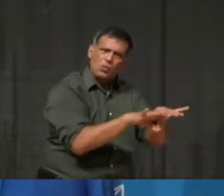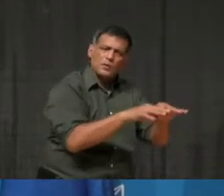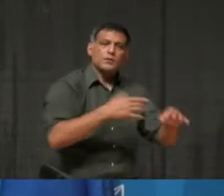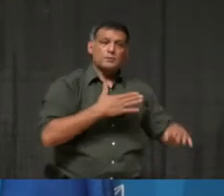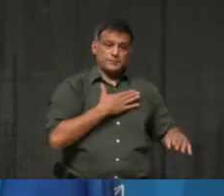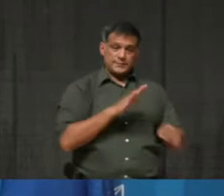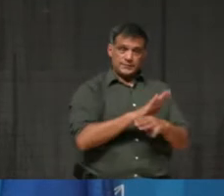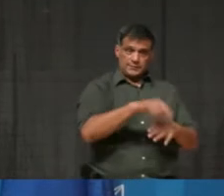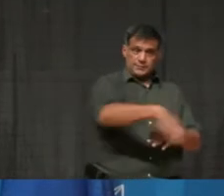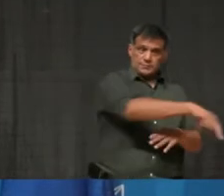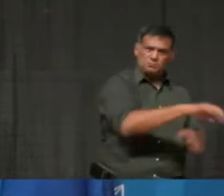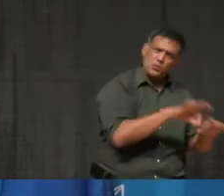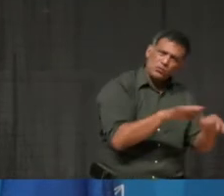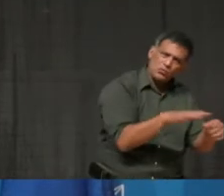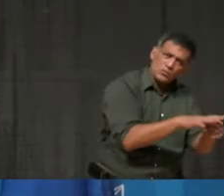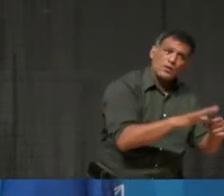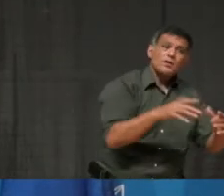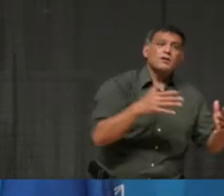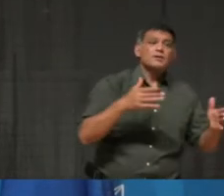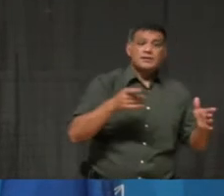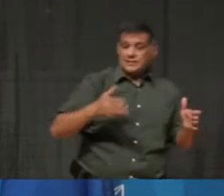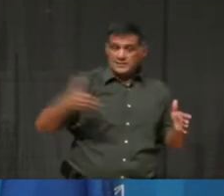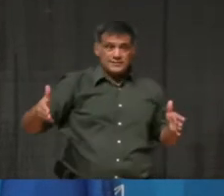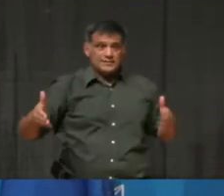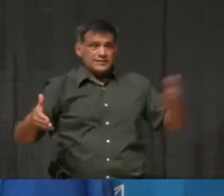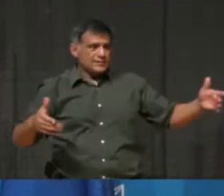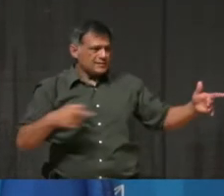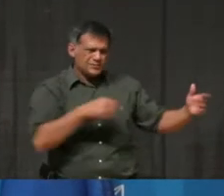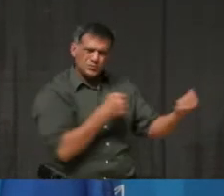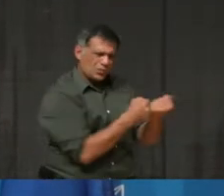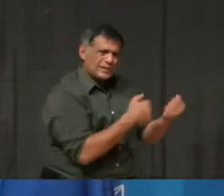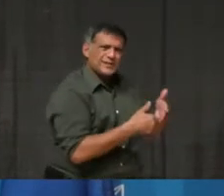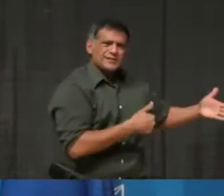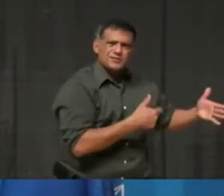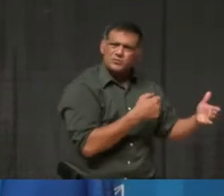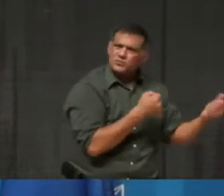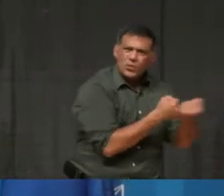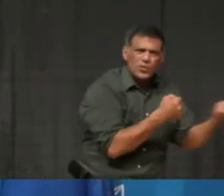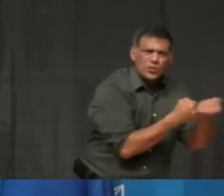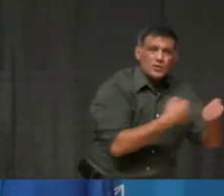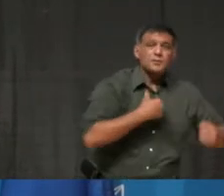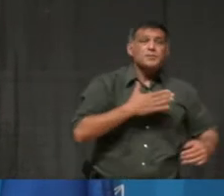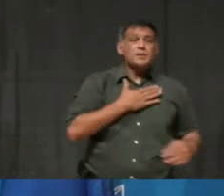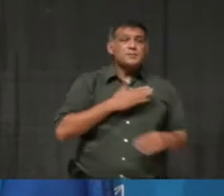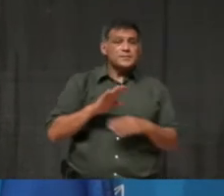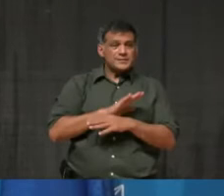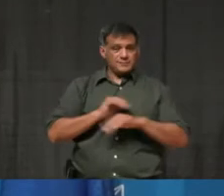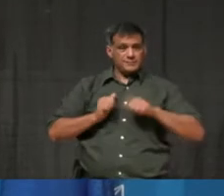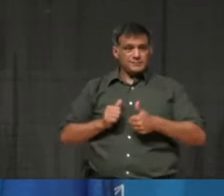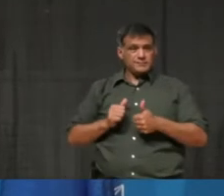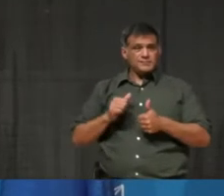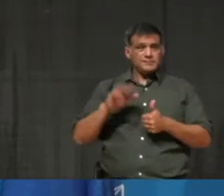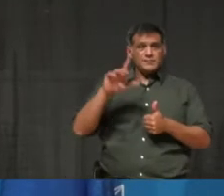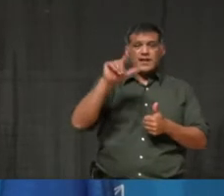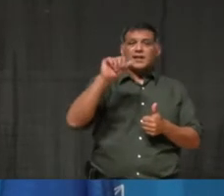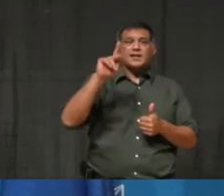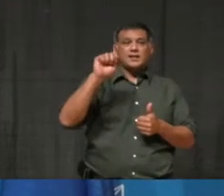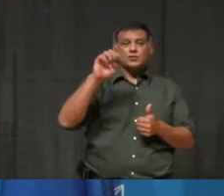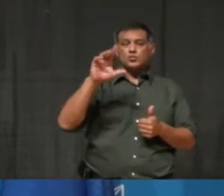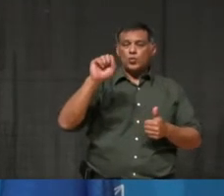And the neighbours that surround you. You know, I have a business on Lakeshore, in Mississauga, as well as two downtown.